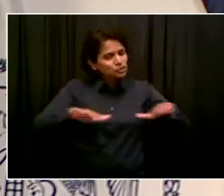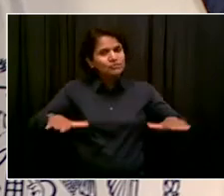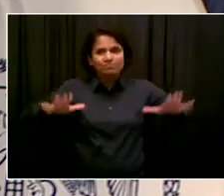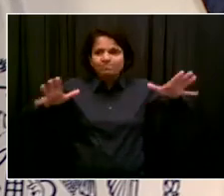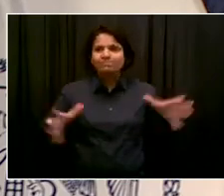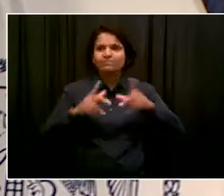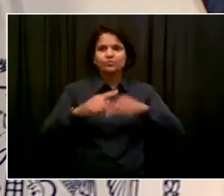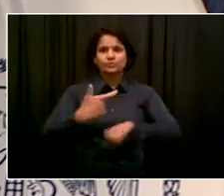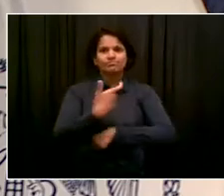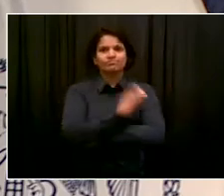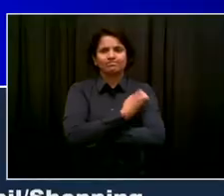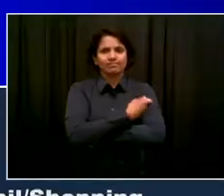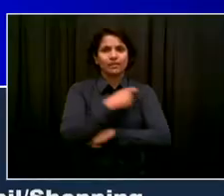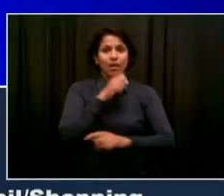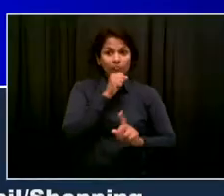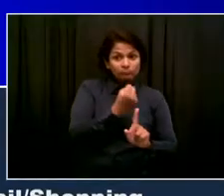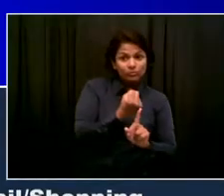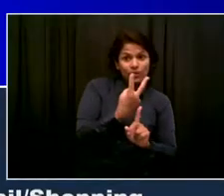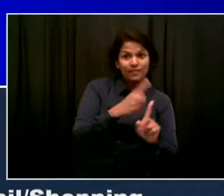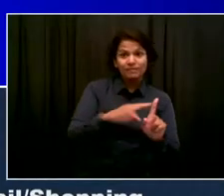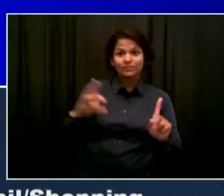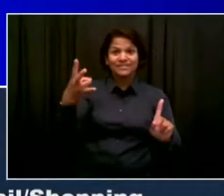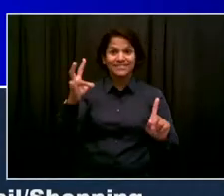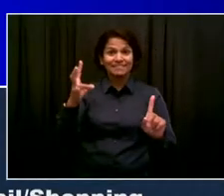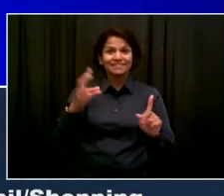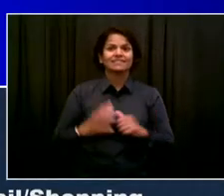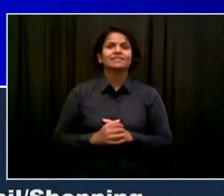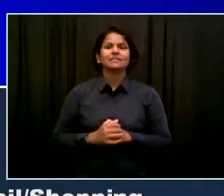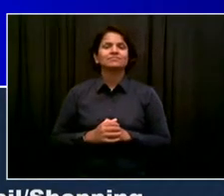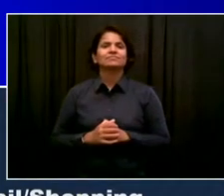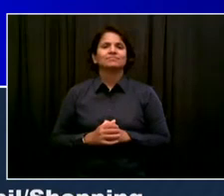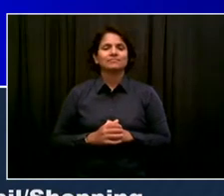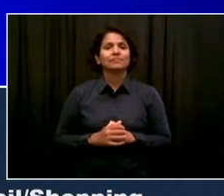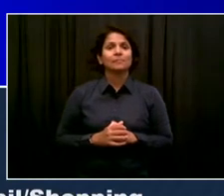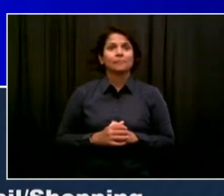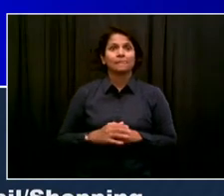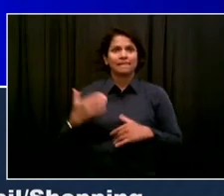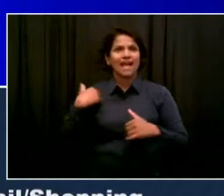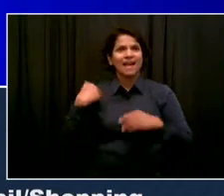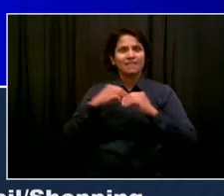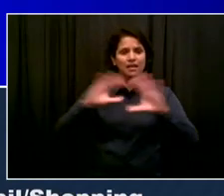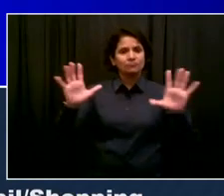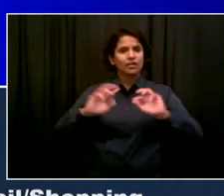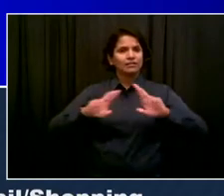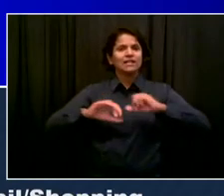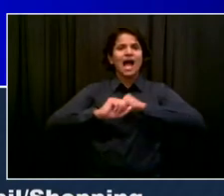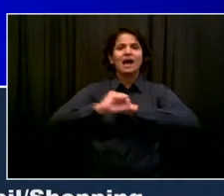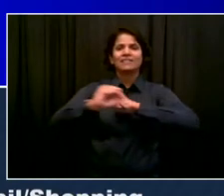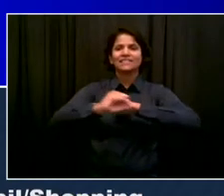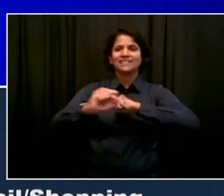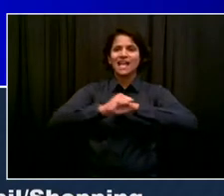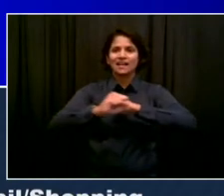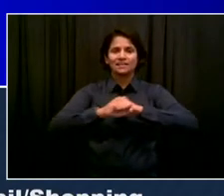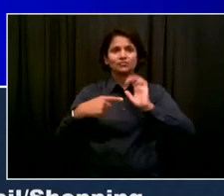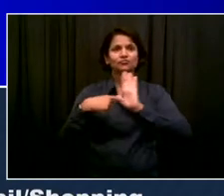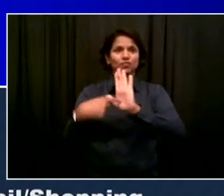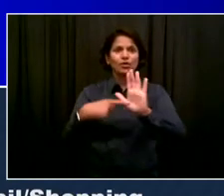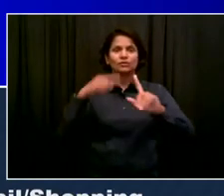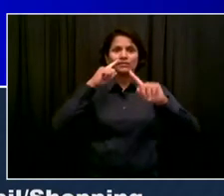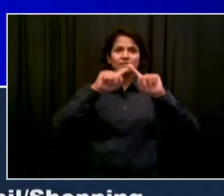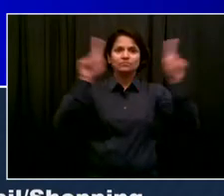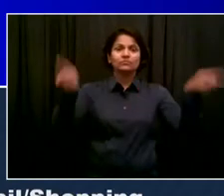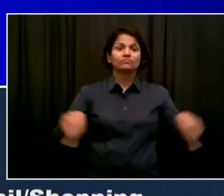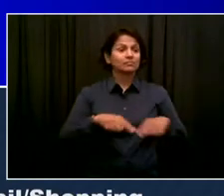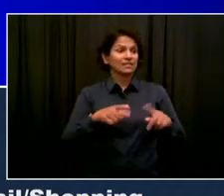million ad campaign that will launch today on all forms of media. And we're going to